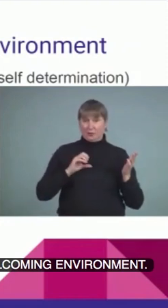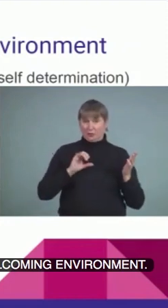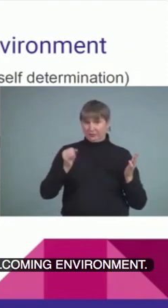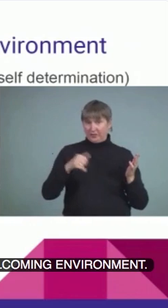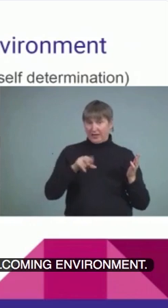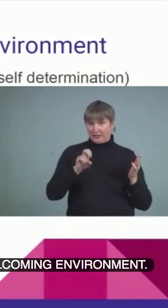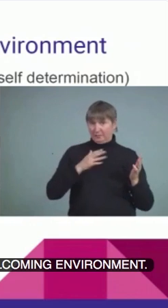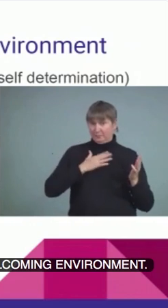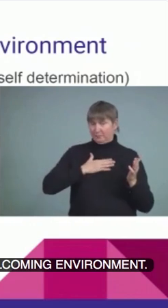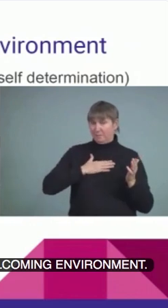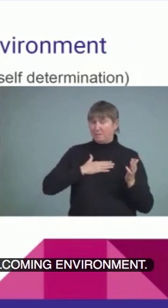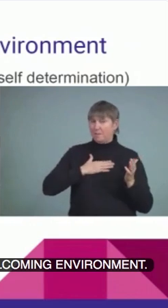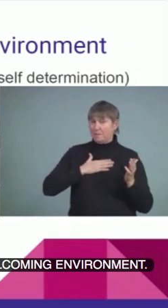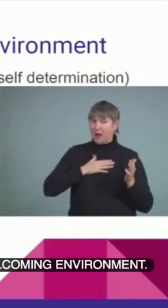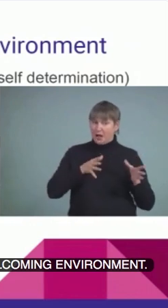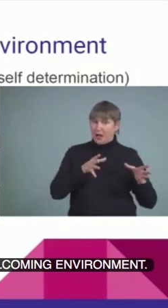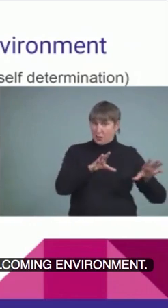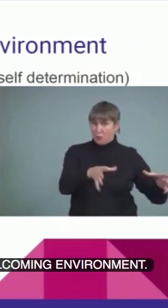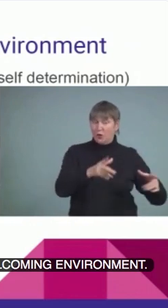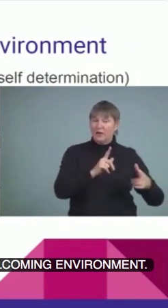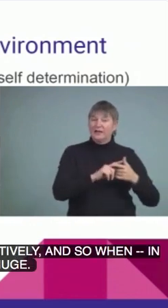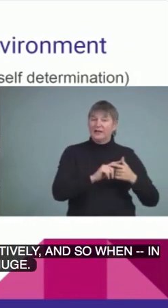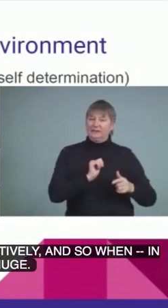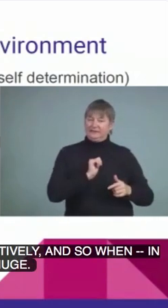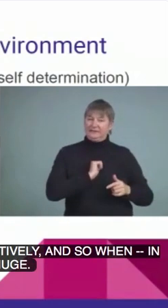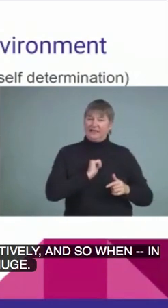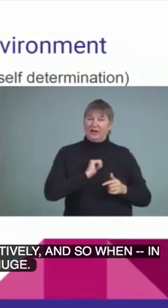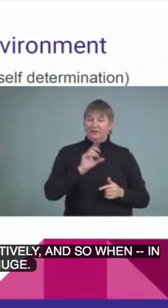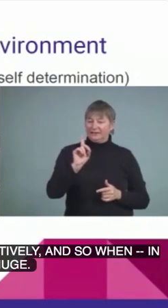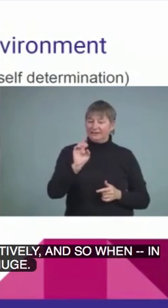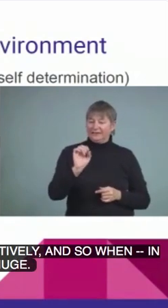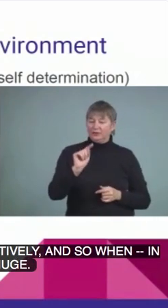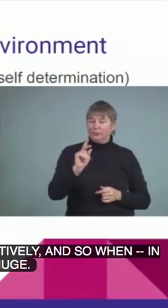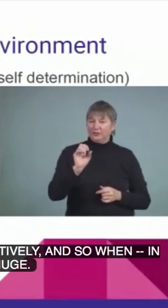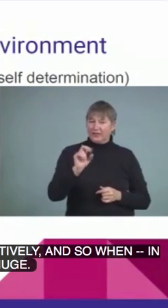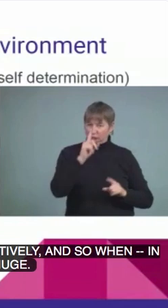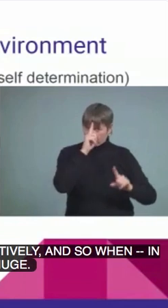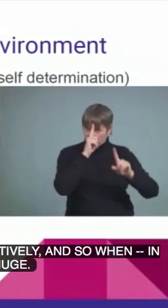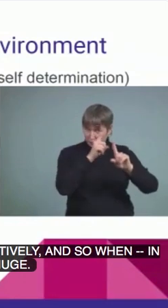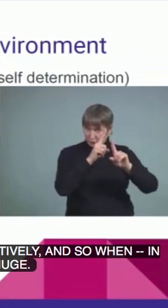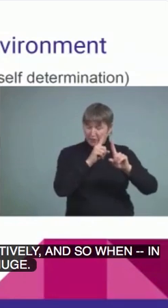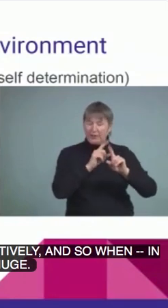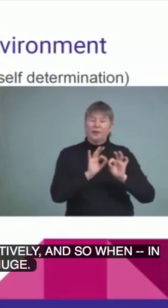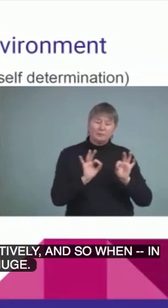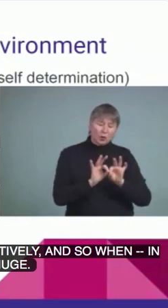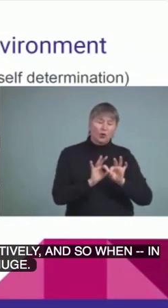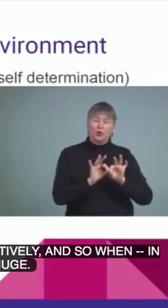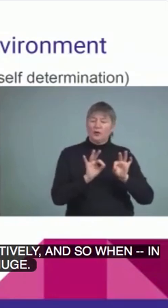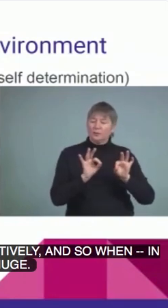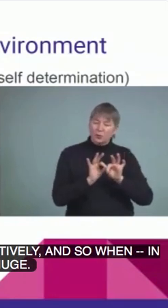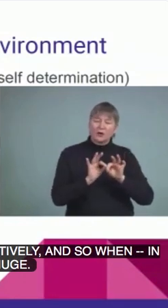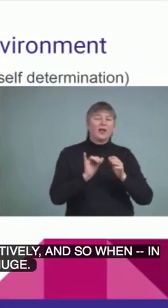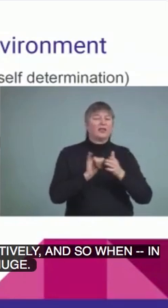self-determination is huge. It's a theory of motivation. And so, it's really the precursor to